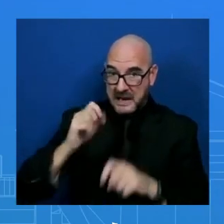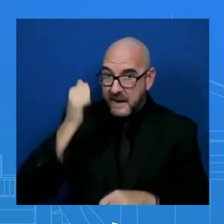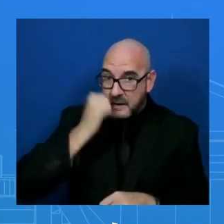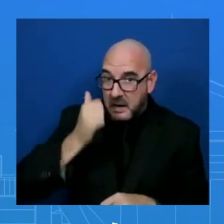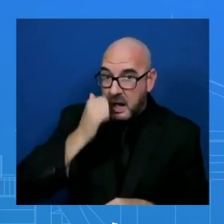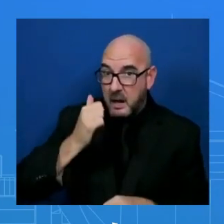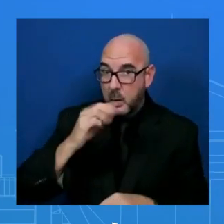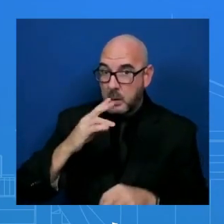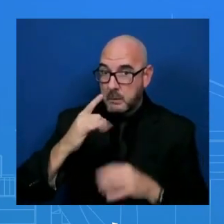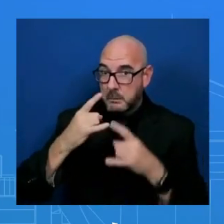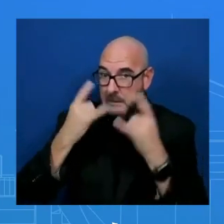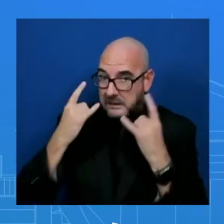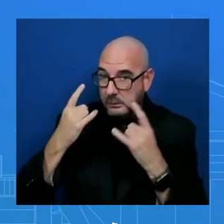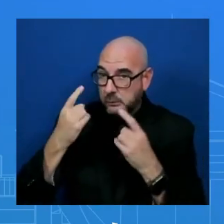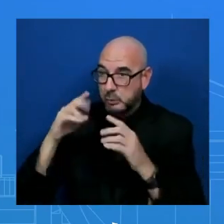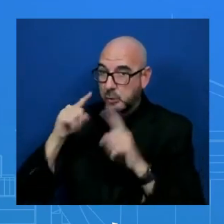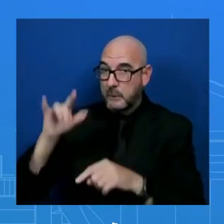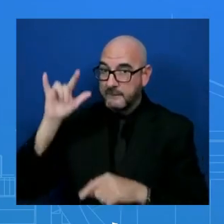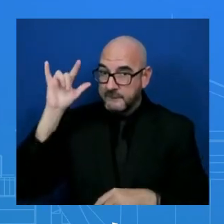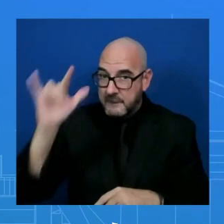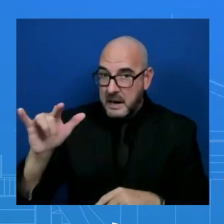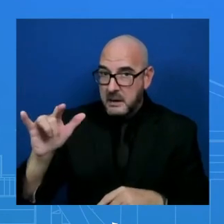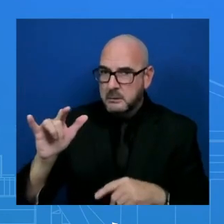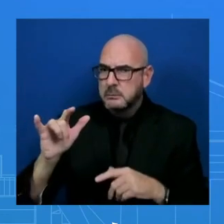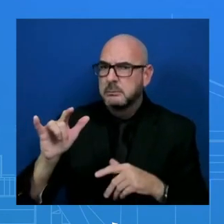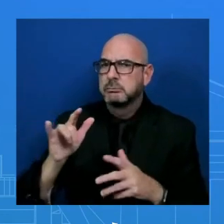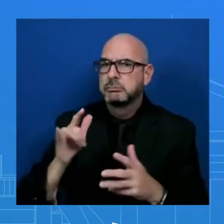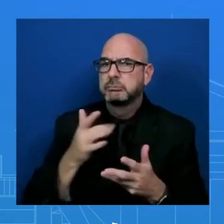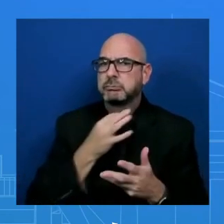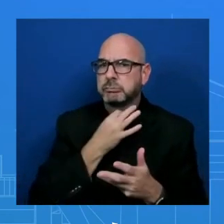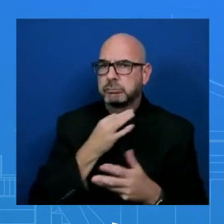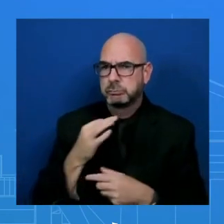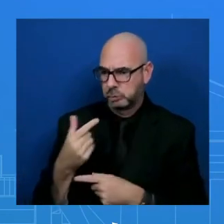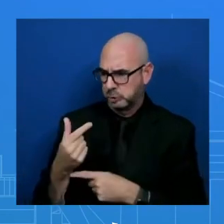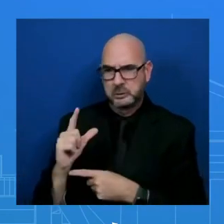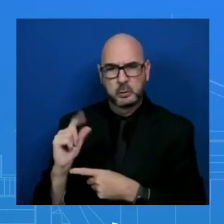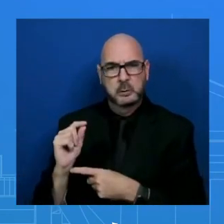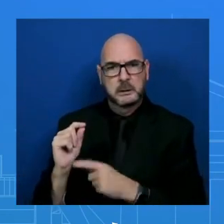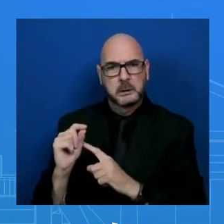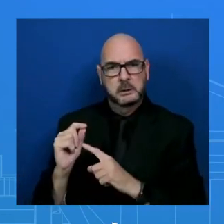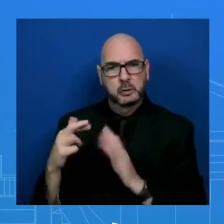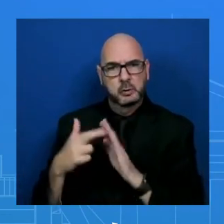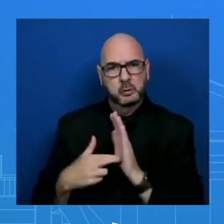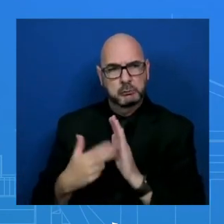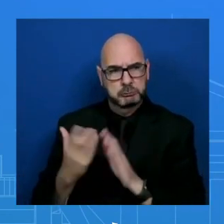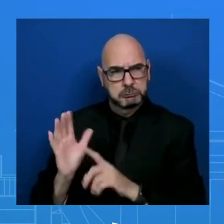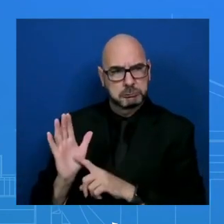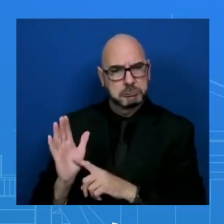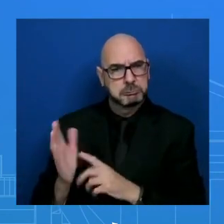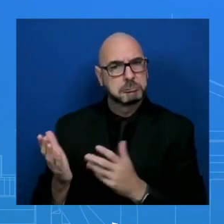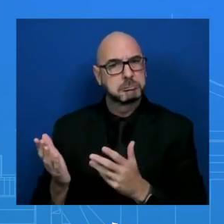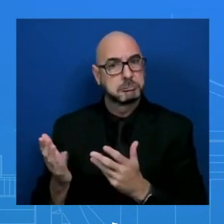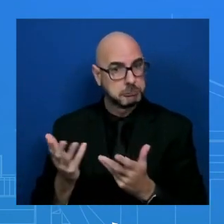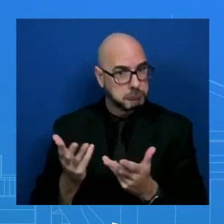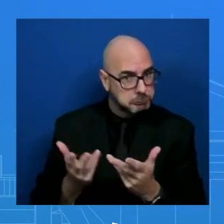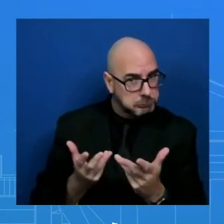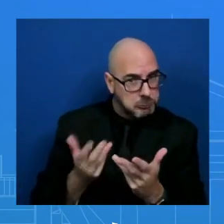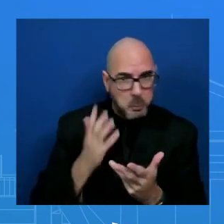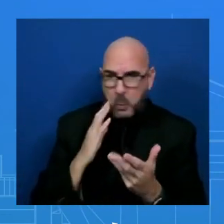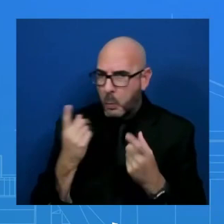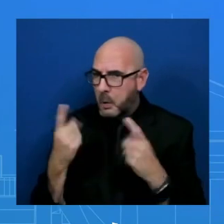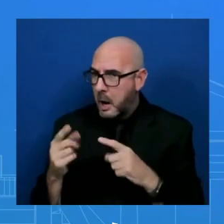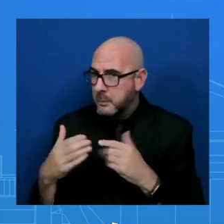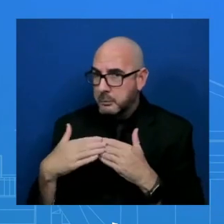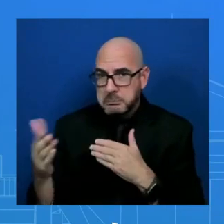I think the protocols for the G20 are that they're really on. So I wondered sort of what's going to happen going forward with the President while we're